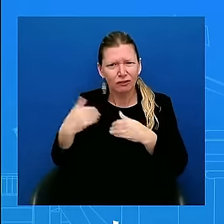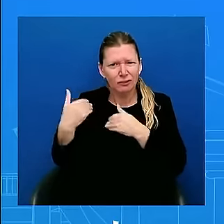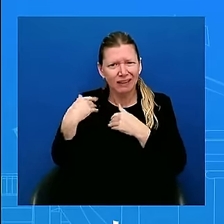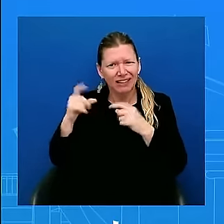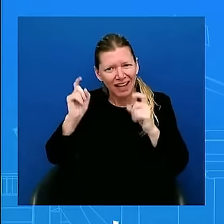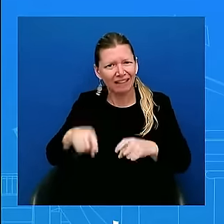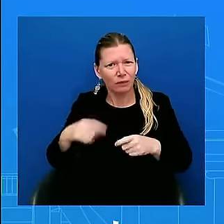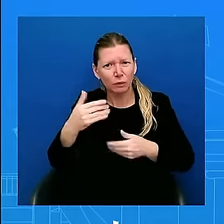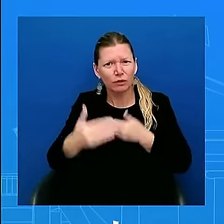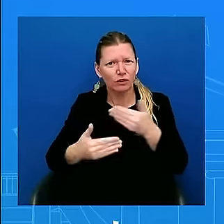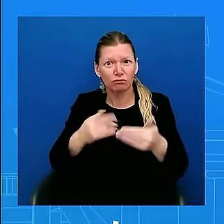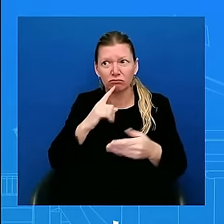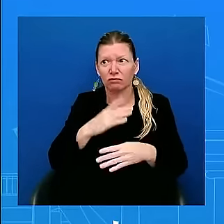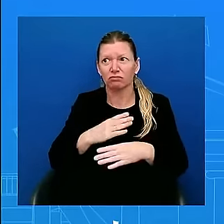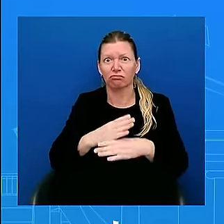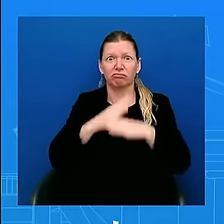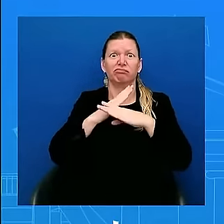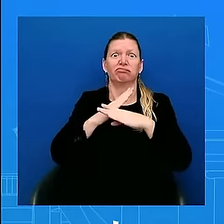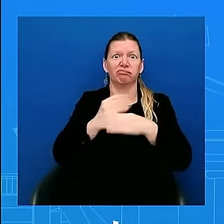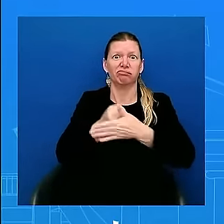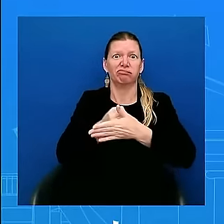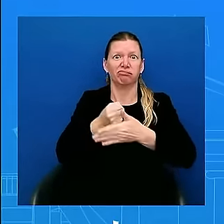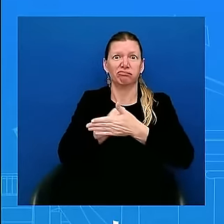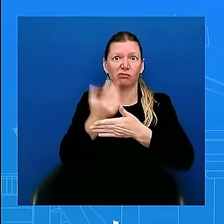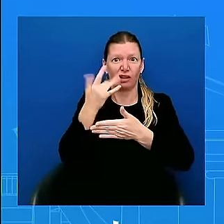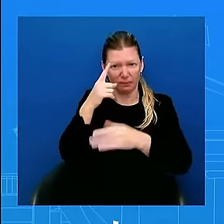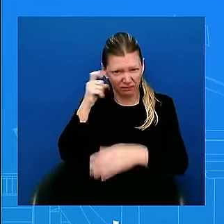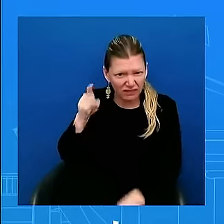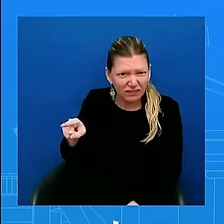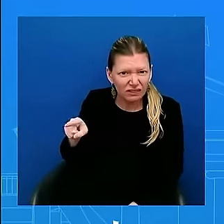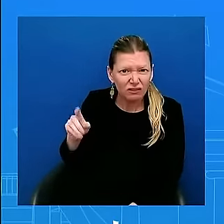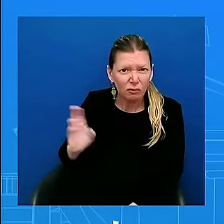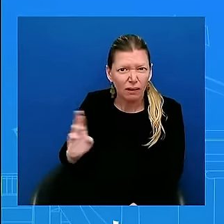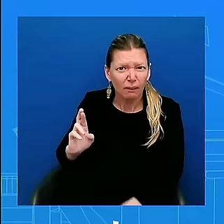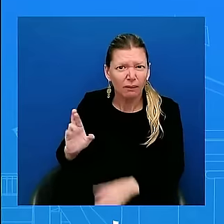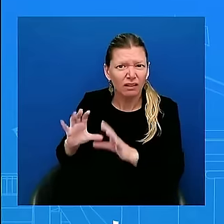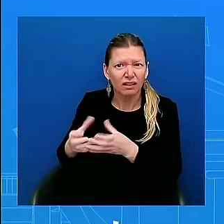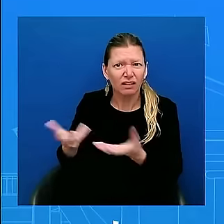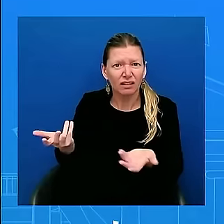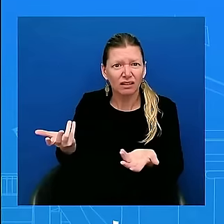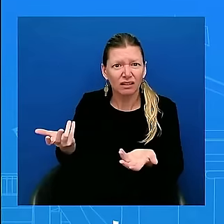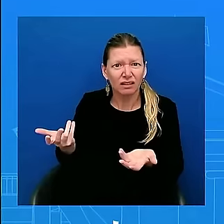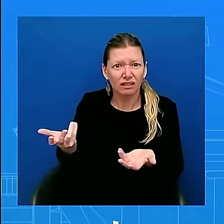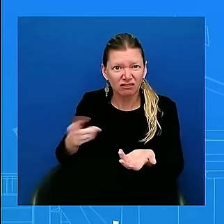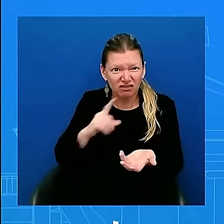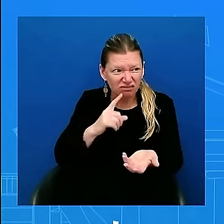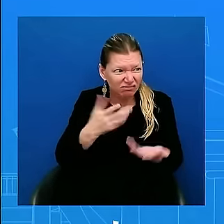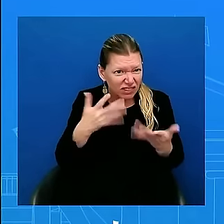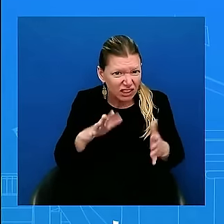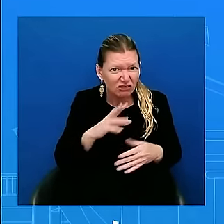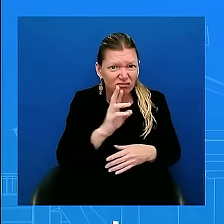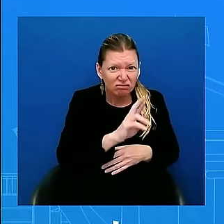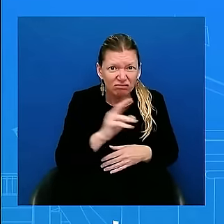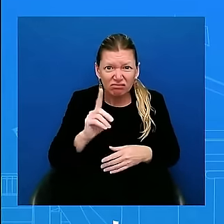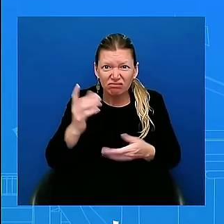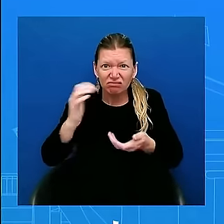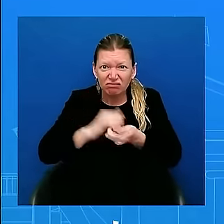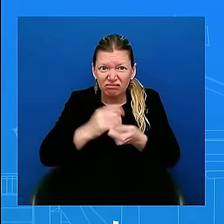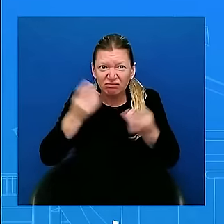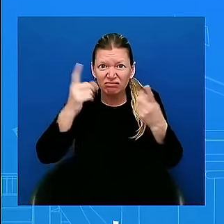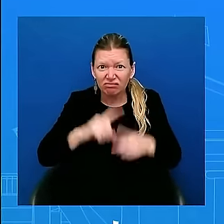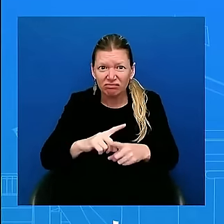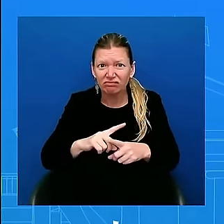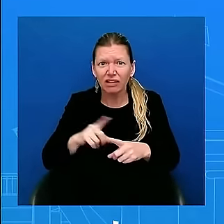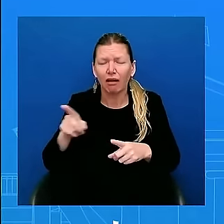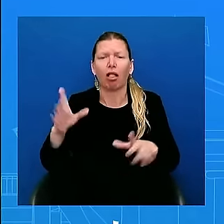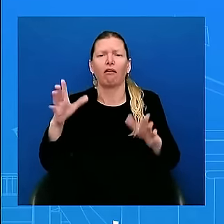just right there, available to them, and they voted twice against it. Twice against it. Why are they so sensitive to moving forward and actually dealing on